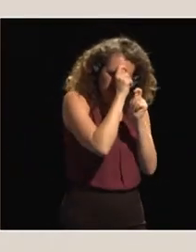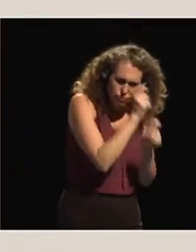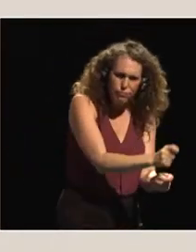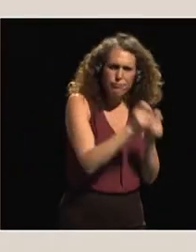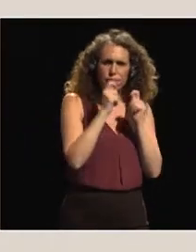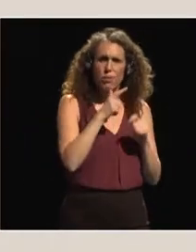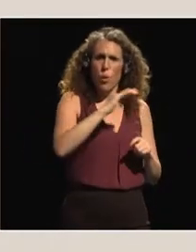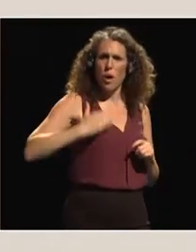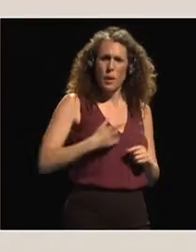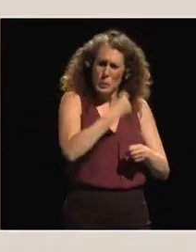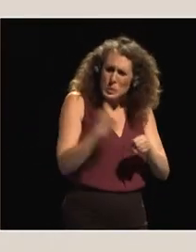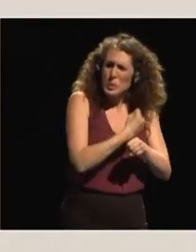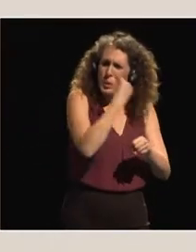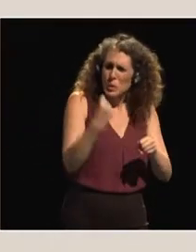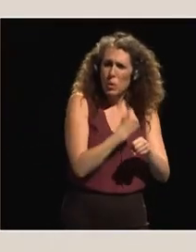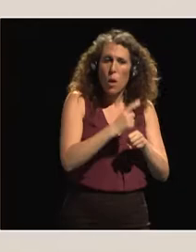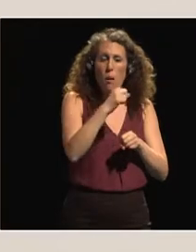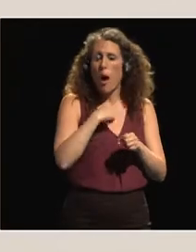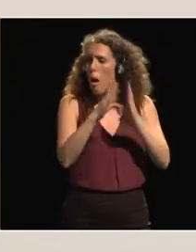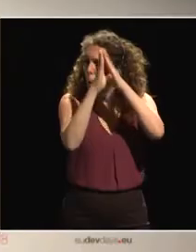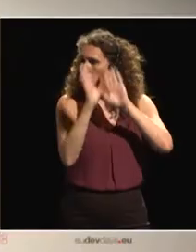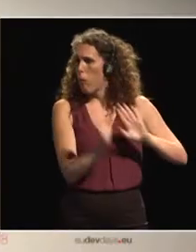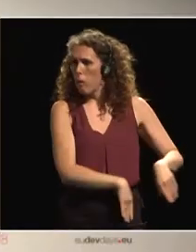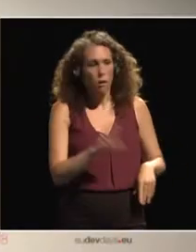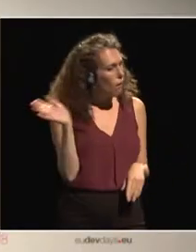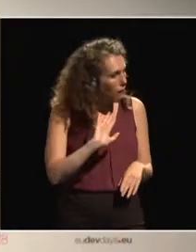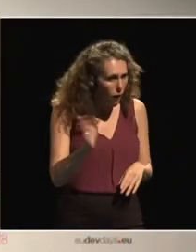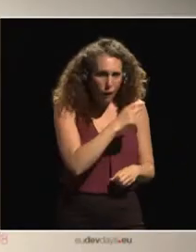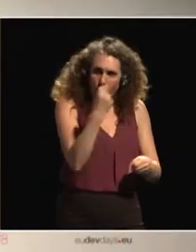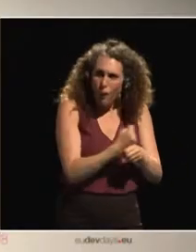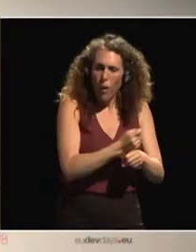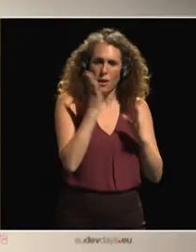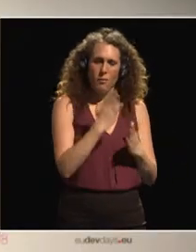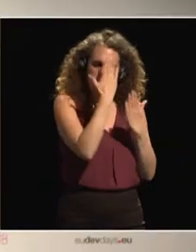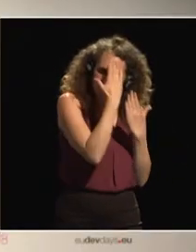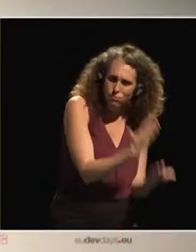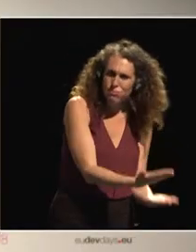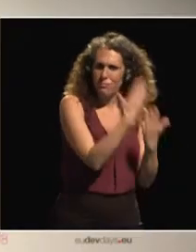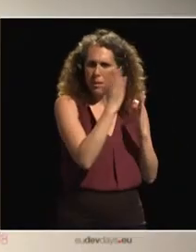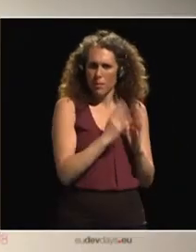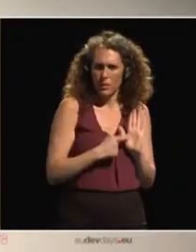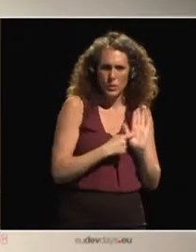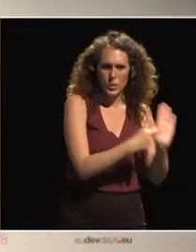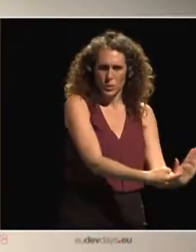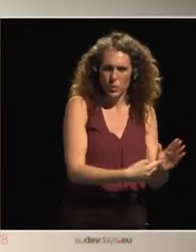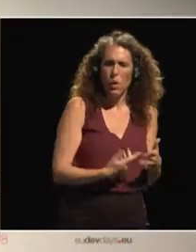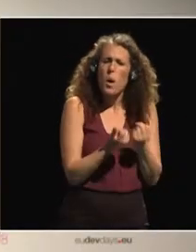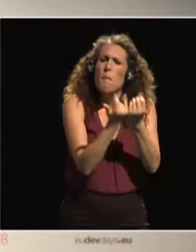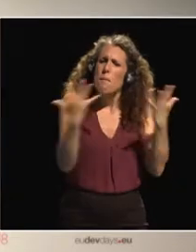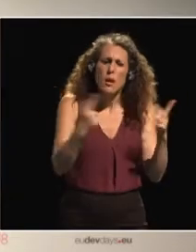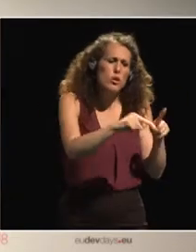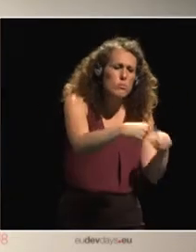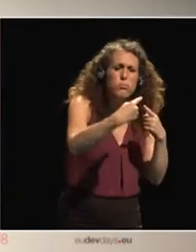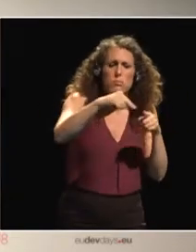value and the work of women in agriculture. And we know that they have a lot of challenges. And I will just bring up